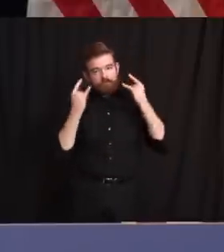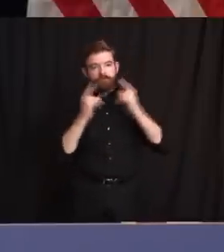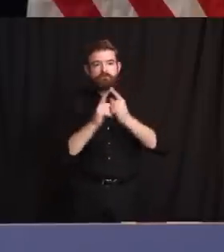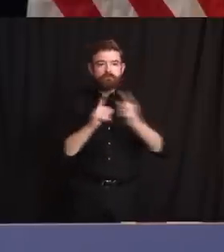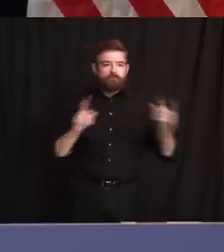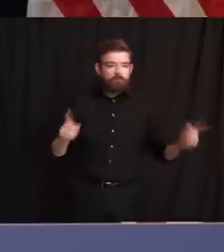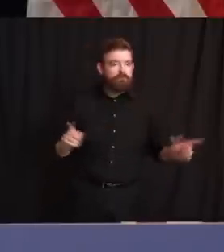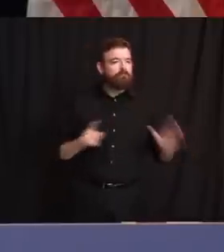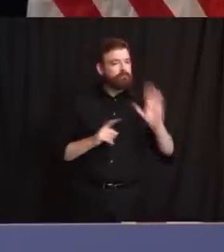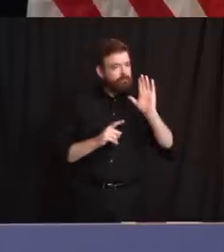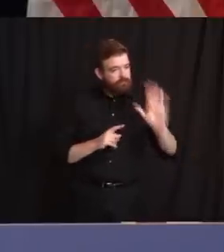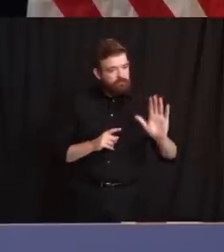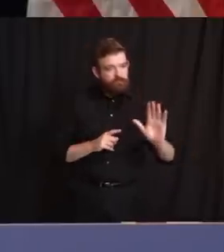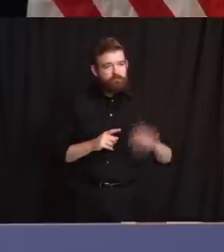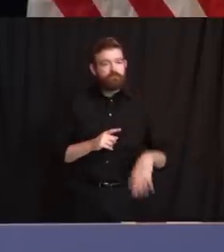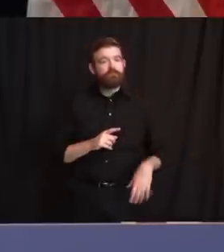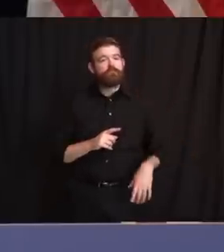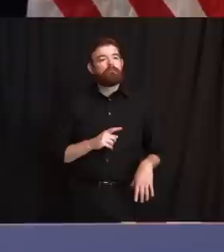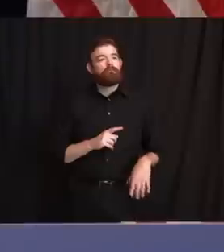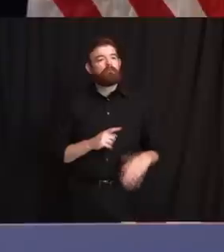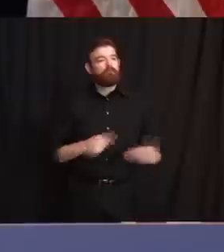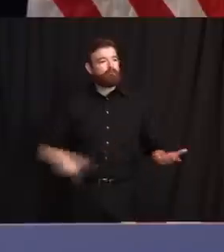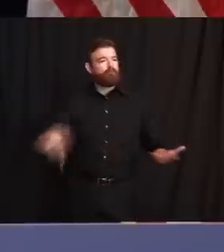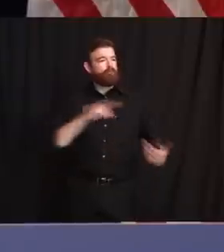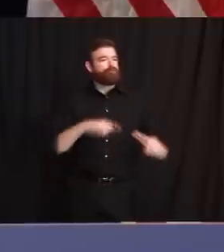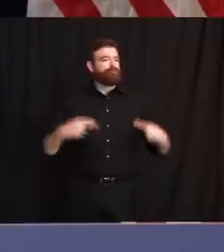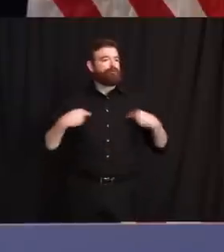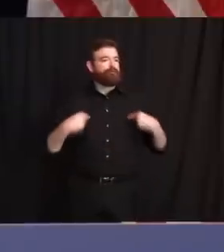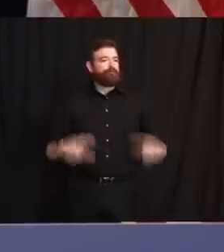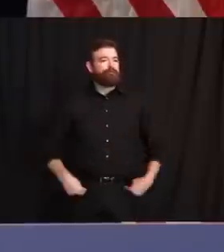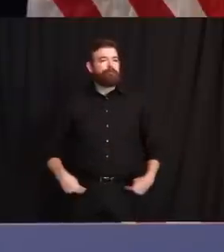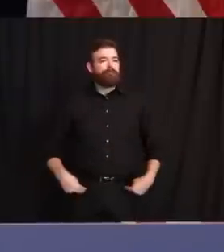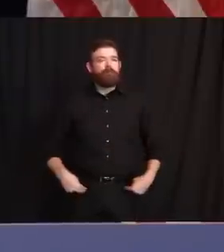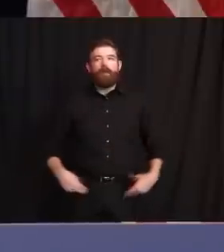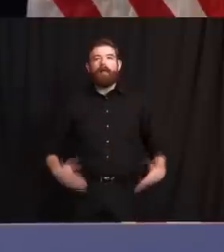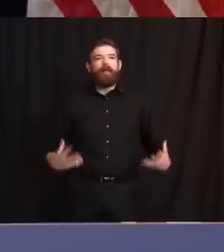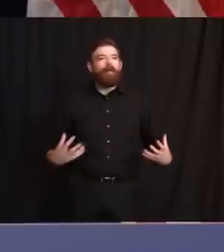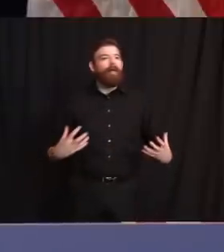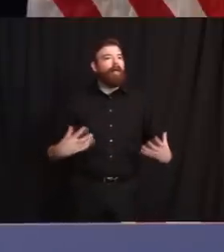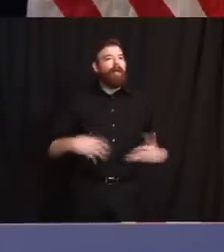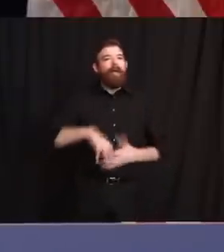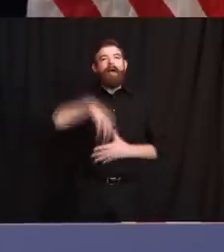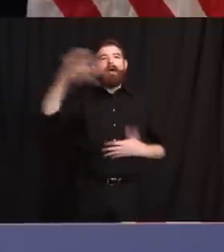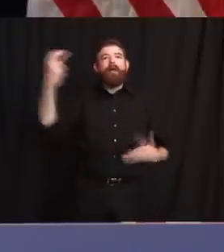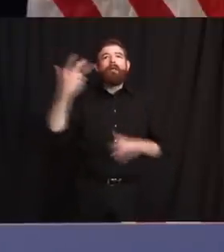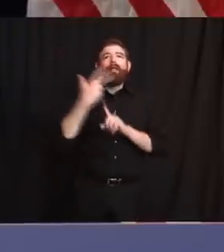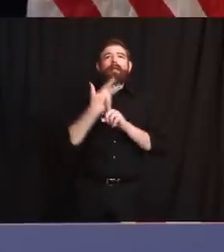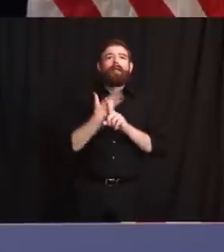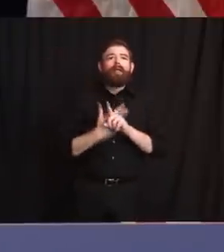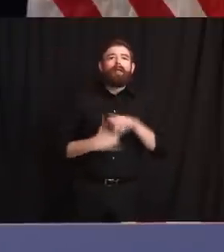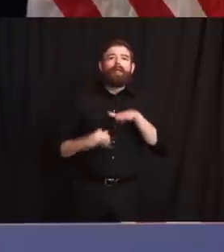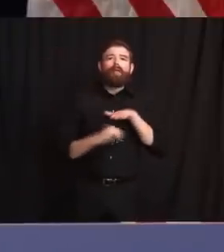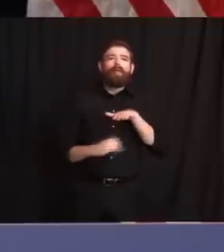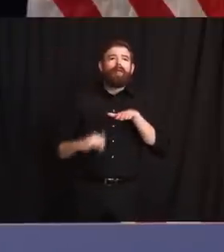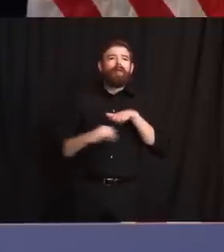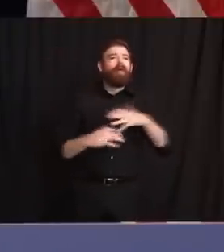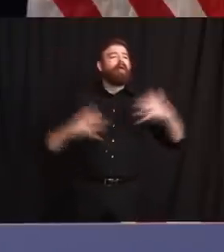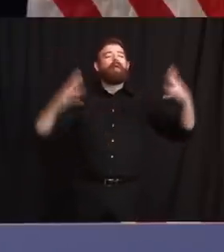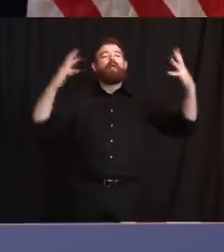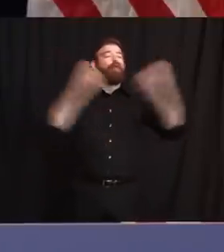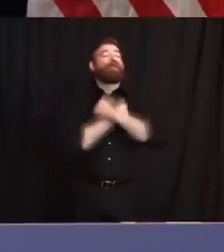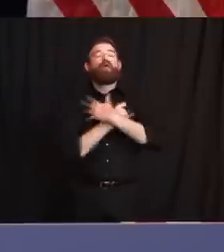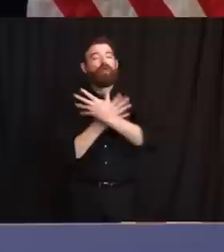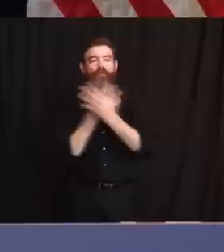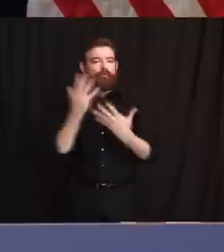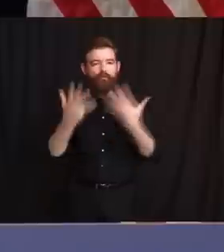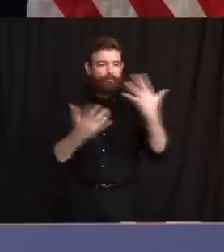This is, you know, you got human nature at play here, uh, going on three months of staying at home, staying